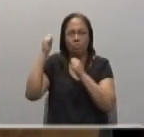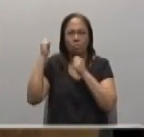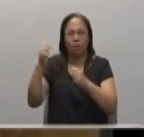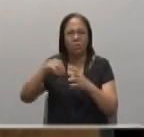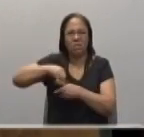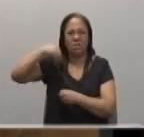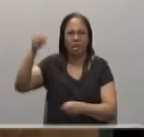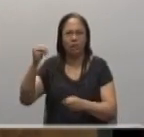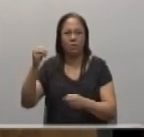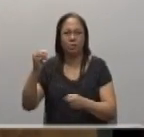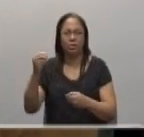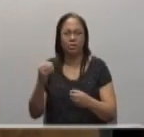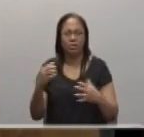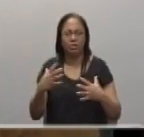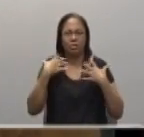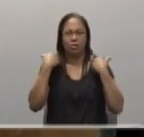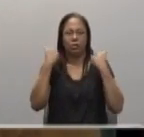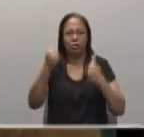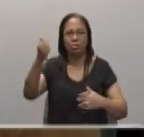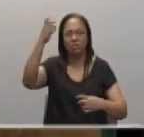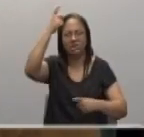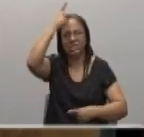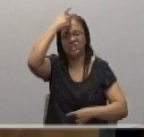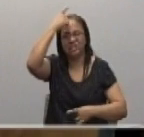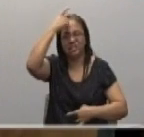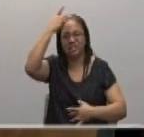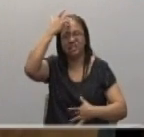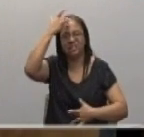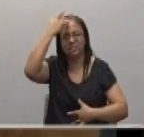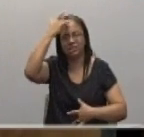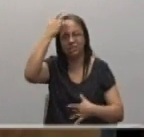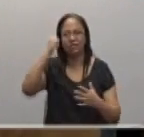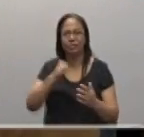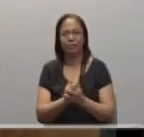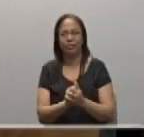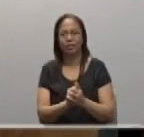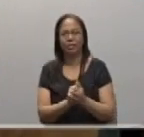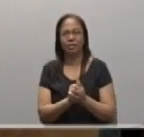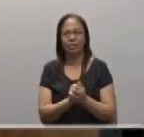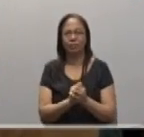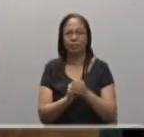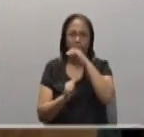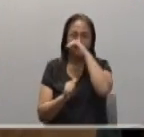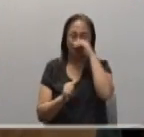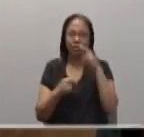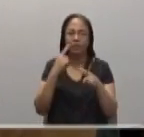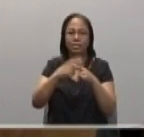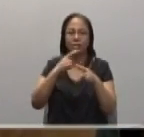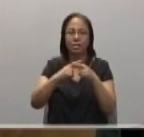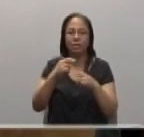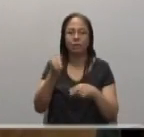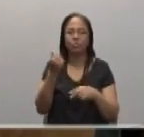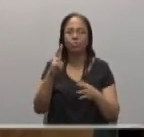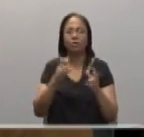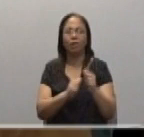them out and to cure all kinds of disease and sickness. These are the names of the twelve